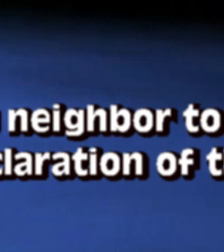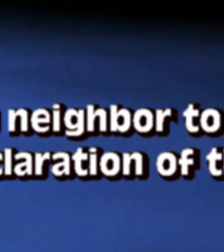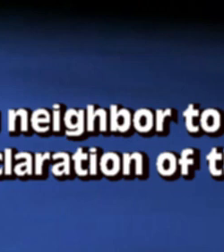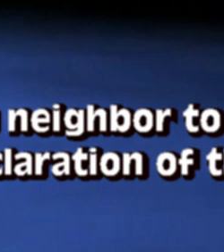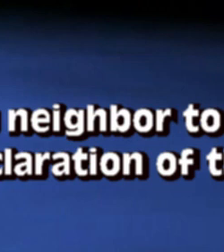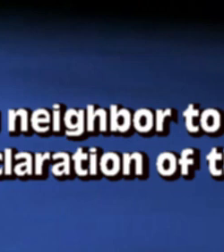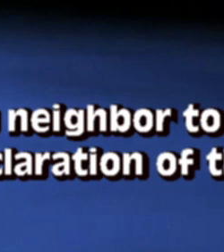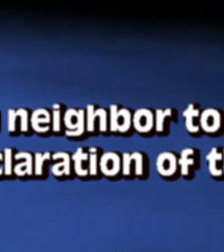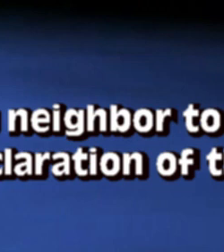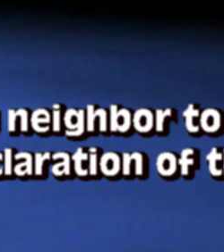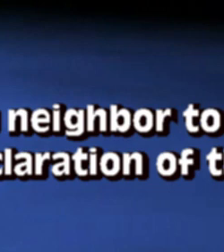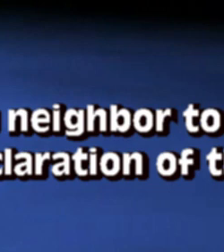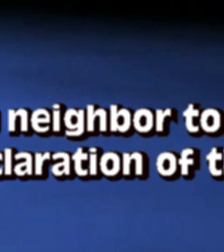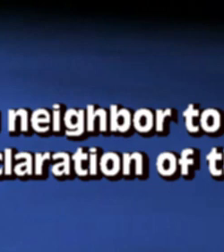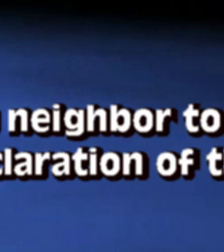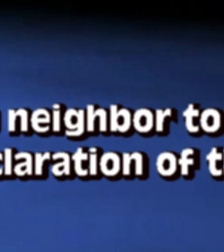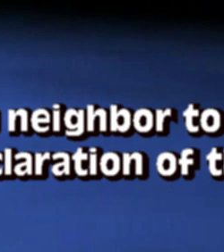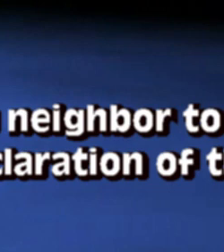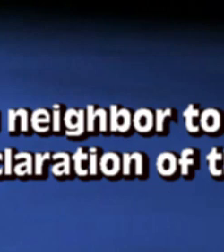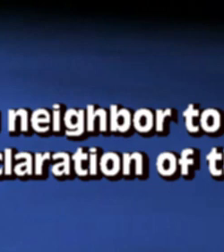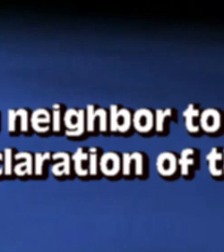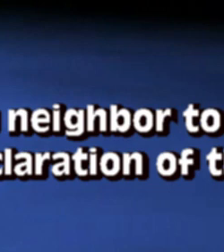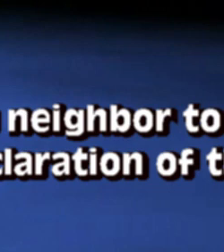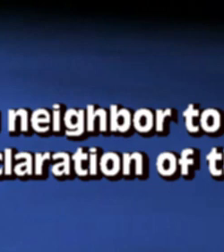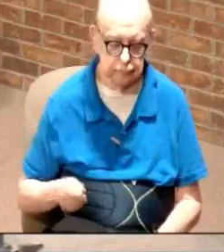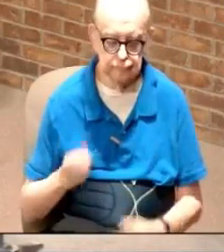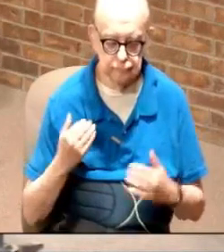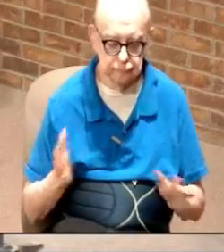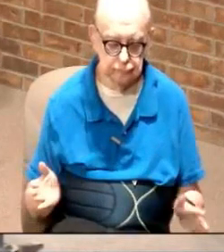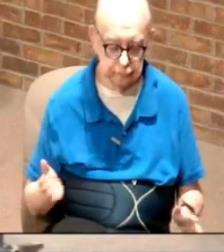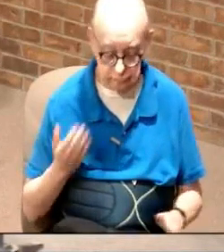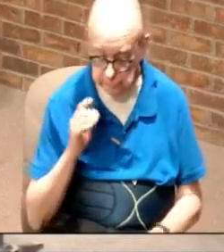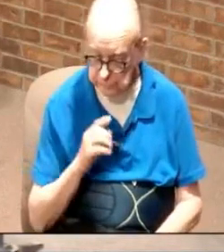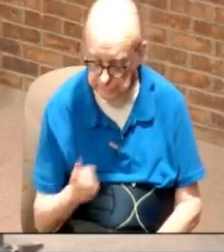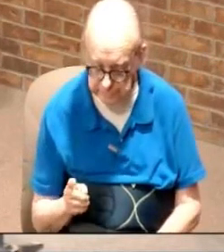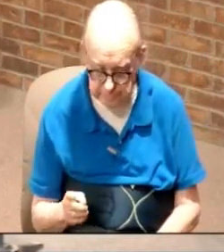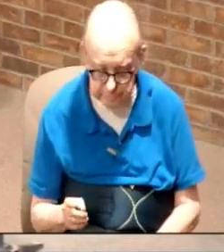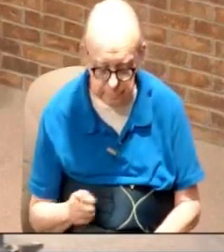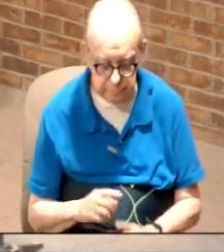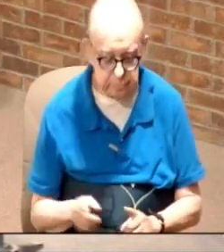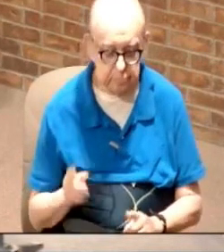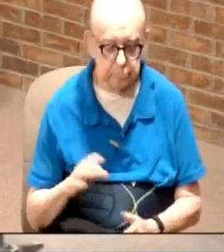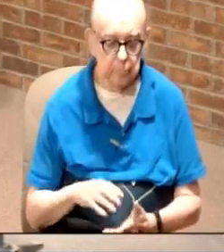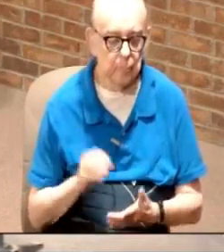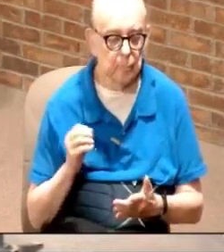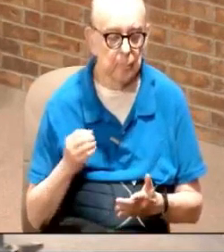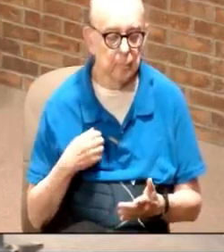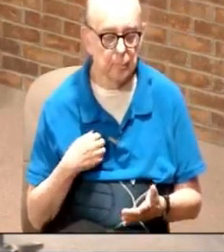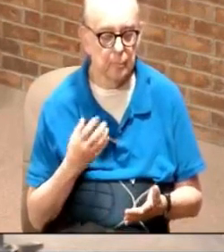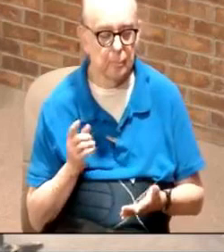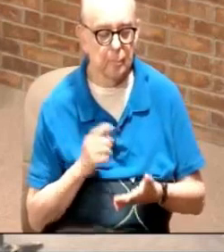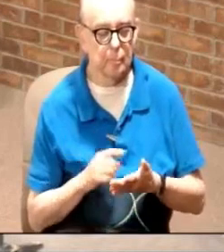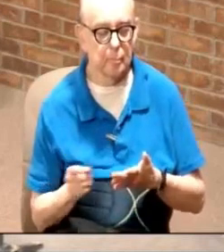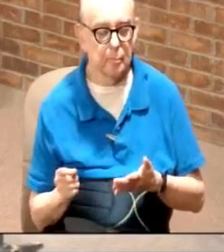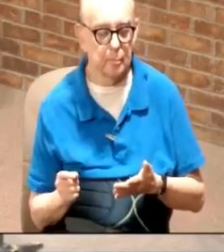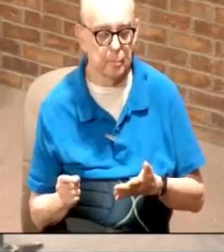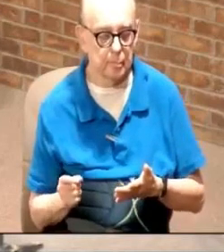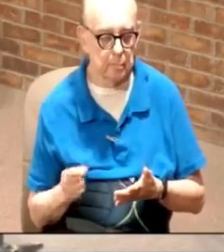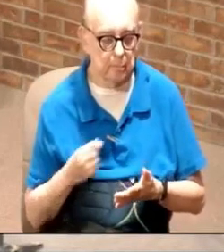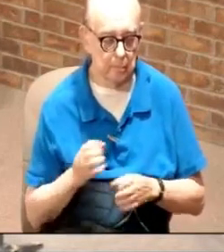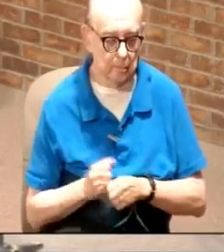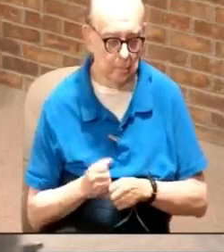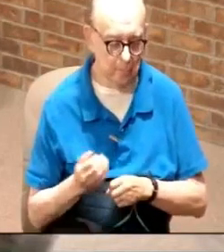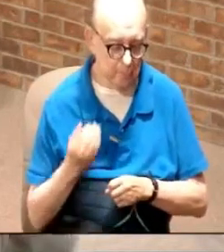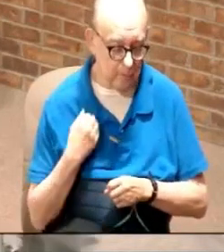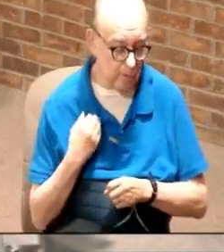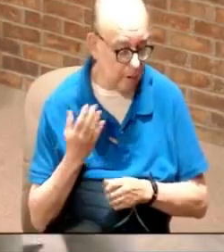And this is the declaration of the Lord of the armies. I don't know about you, but what I found out this week is I got